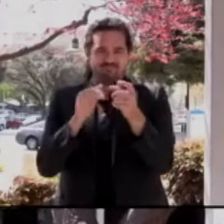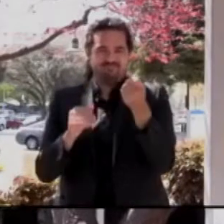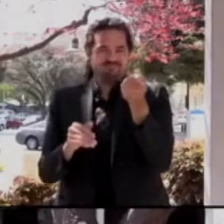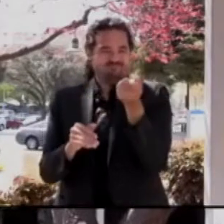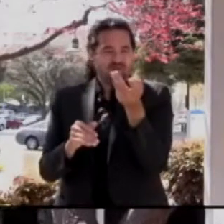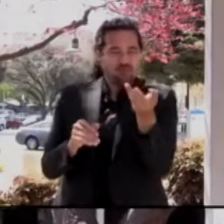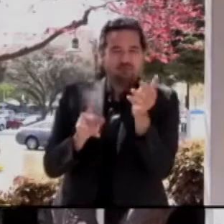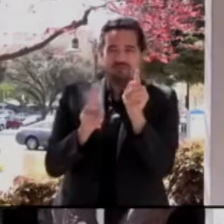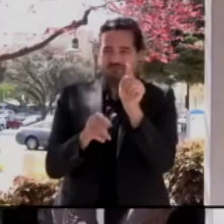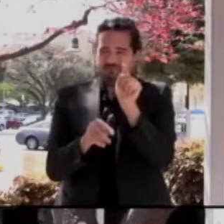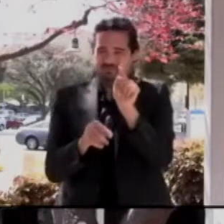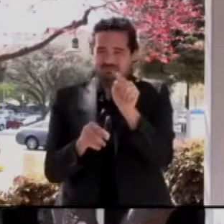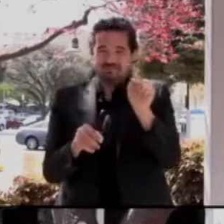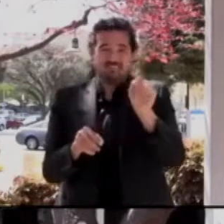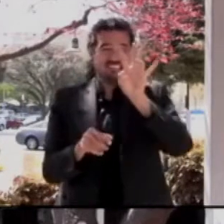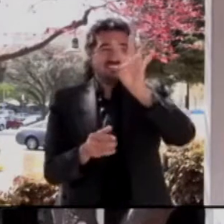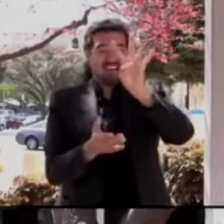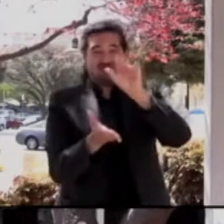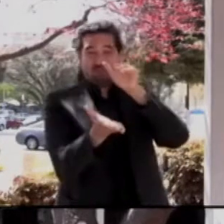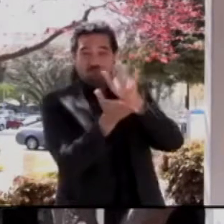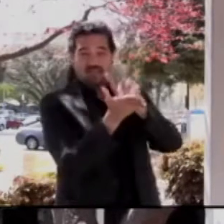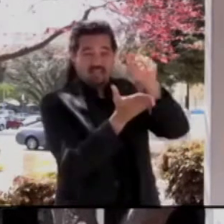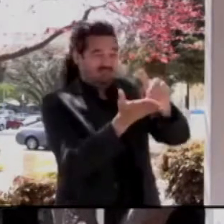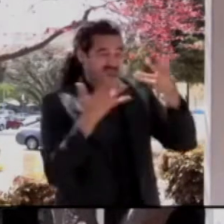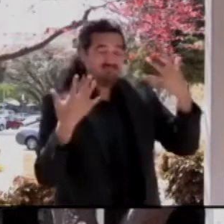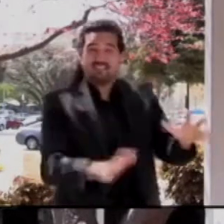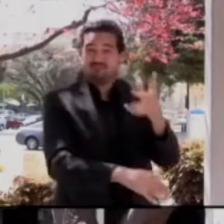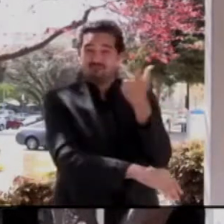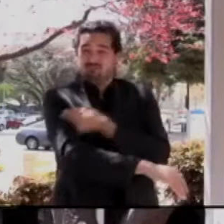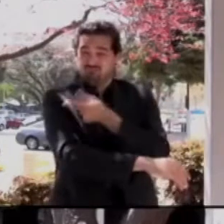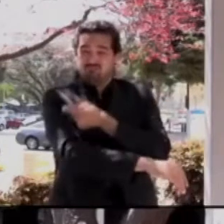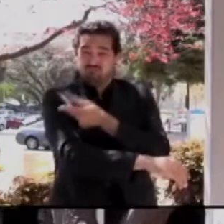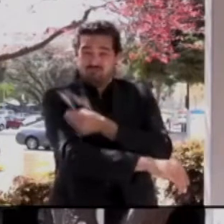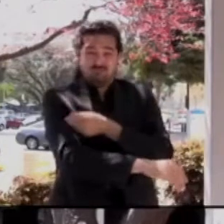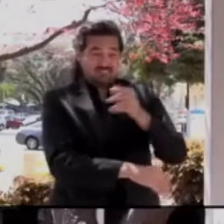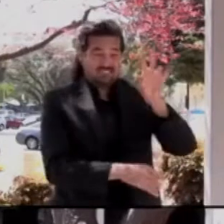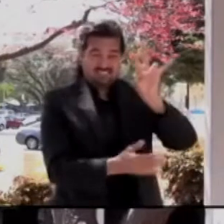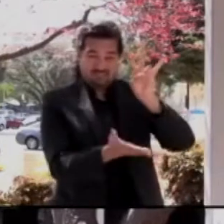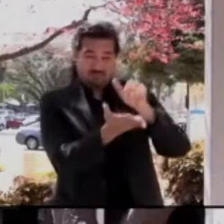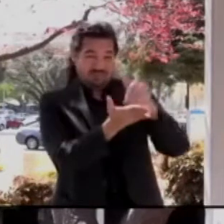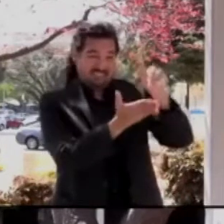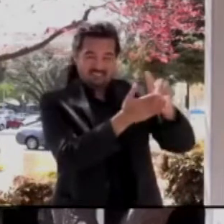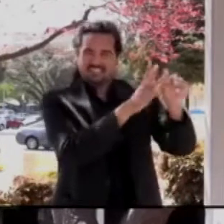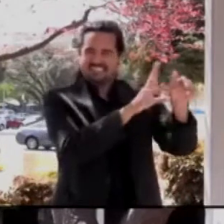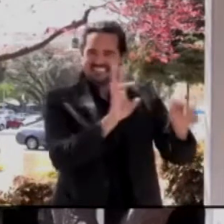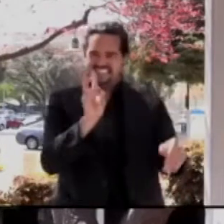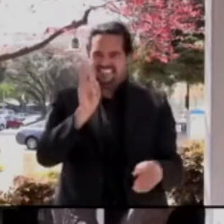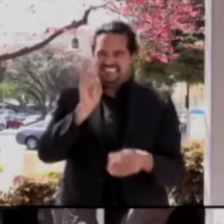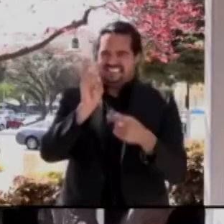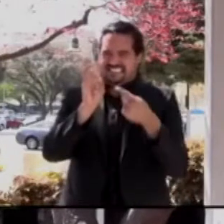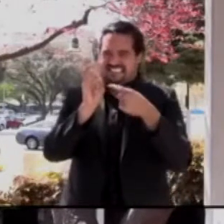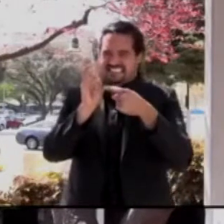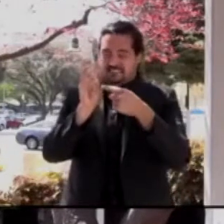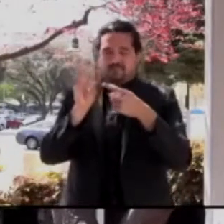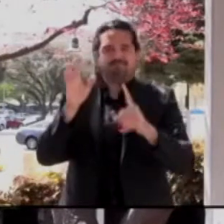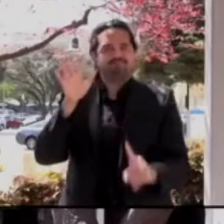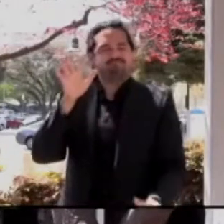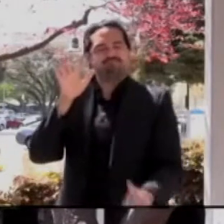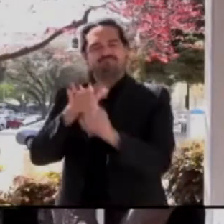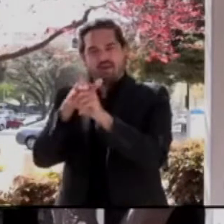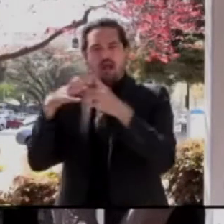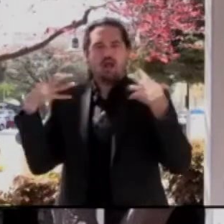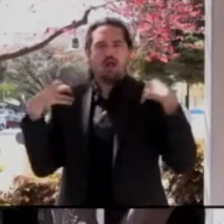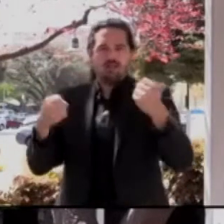million persons who have already received their Johnson & Johnson vaccine across the country. The county